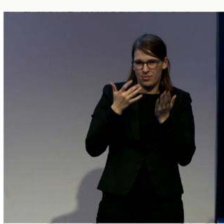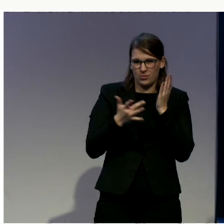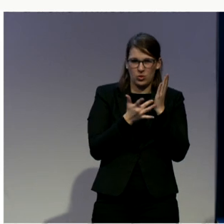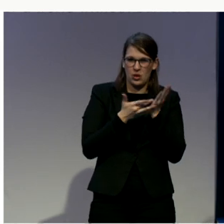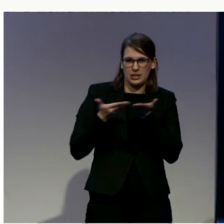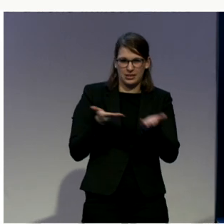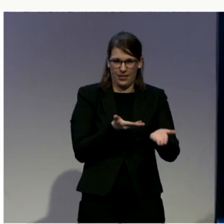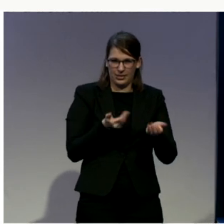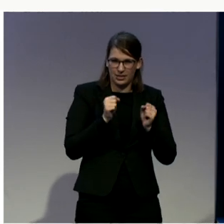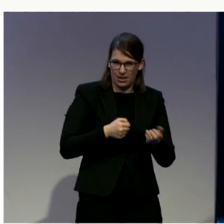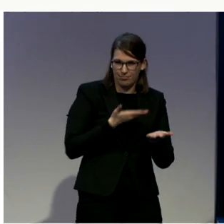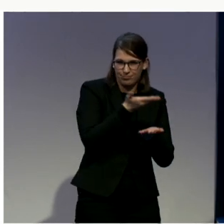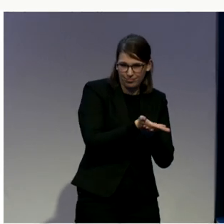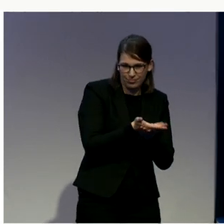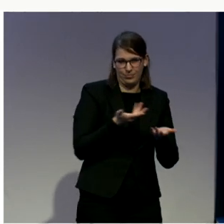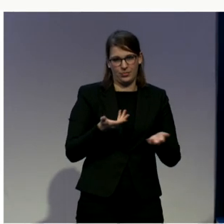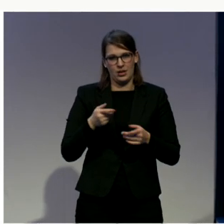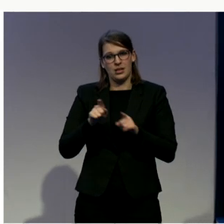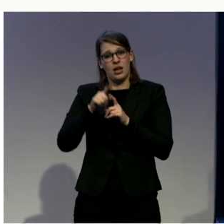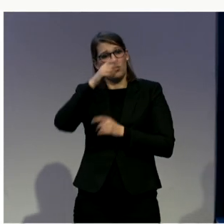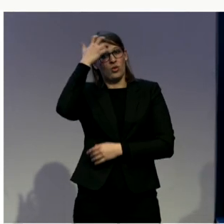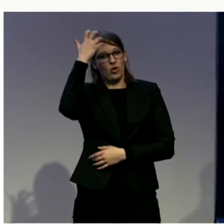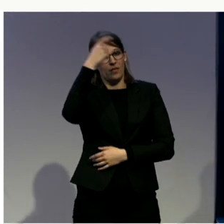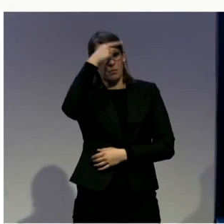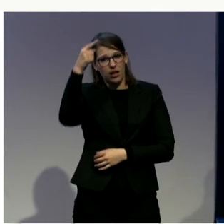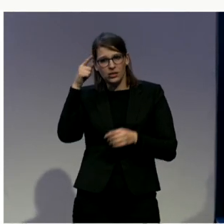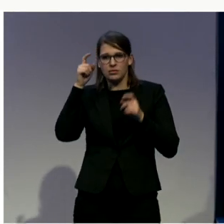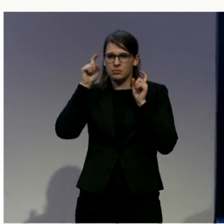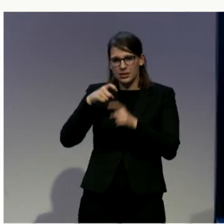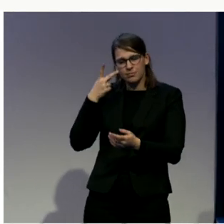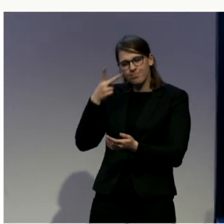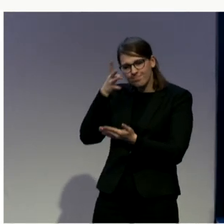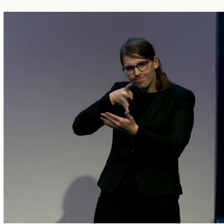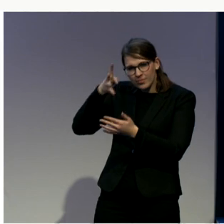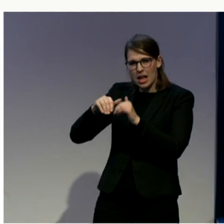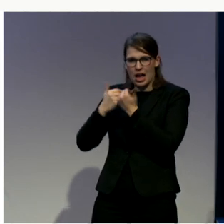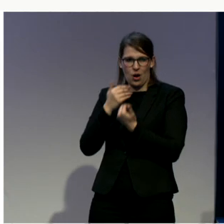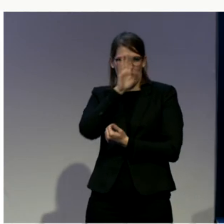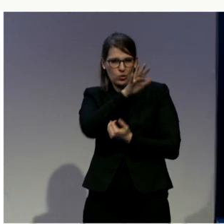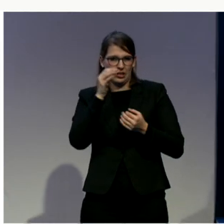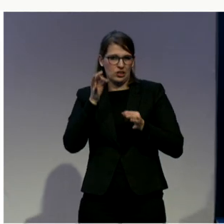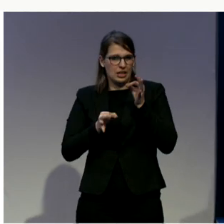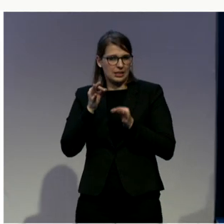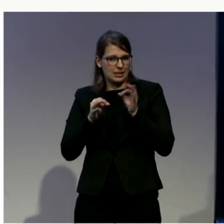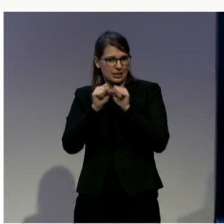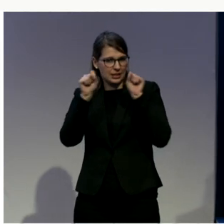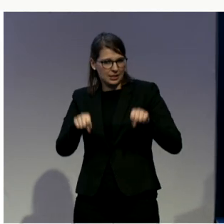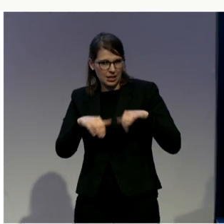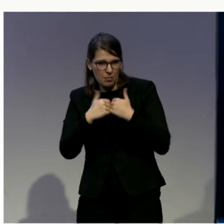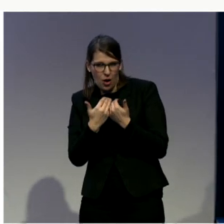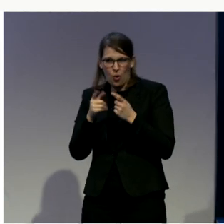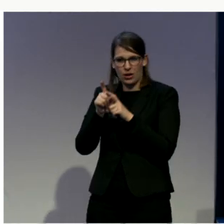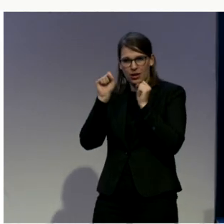their court systems and seeing what more can be done to develop IT in respect of the justice system.